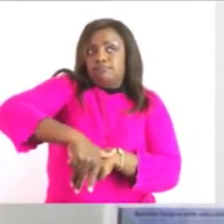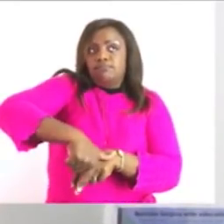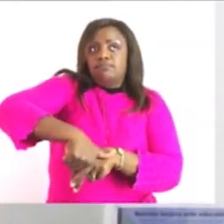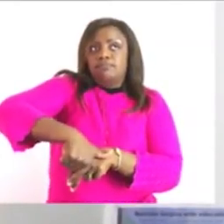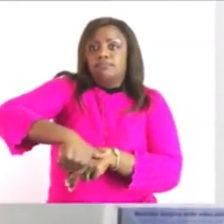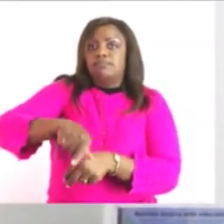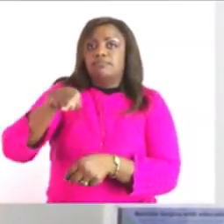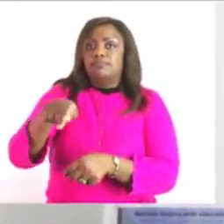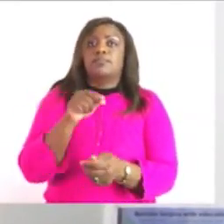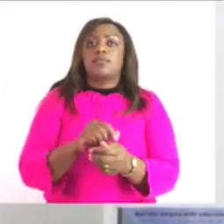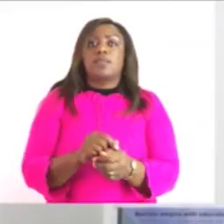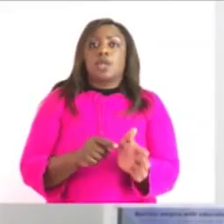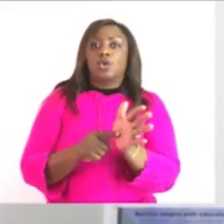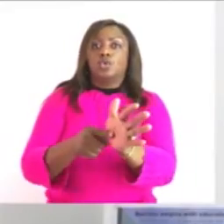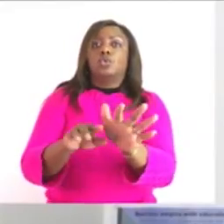on your table